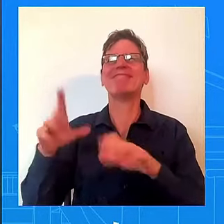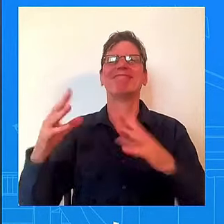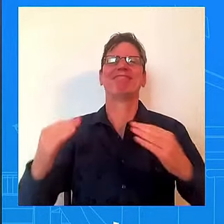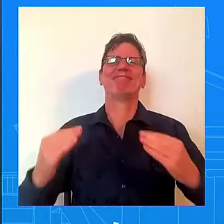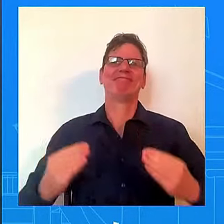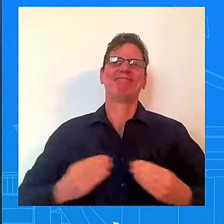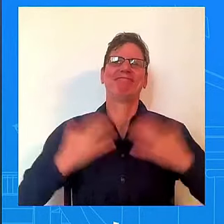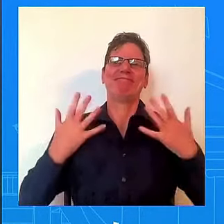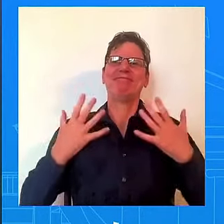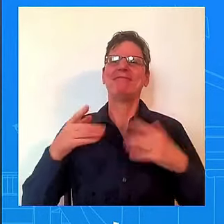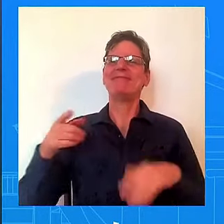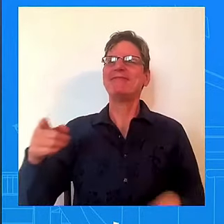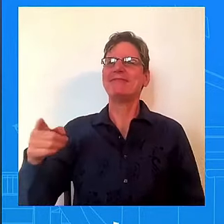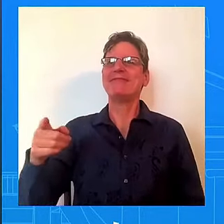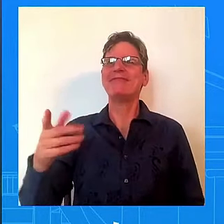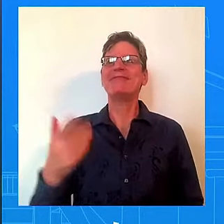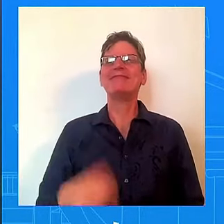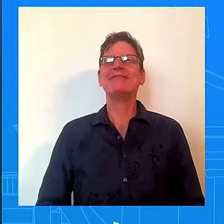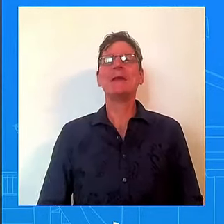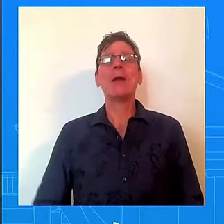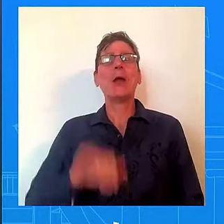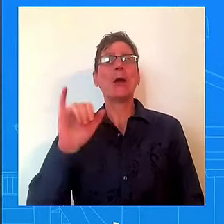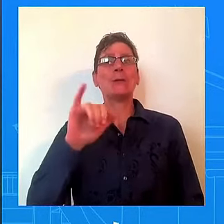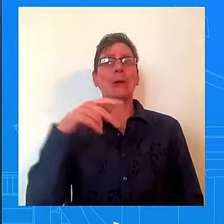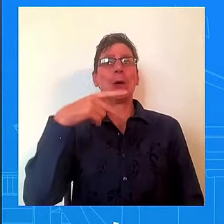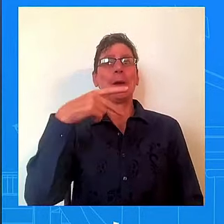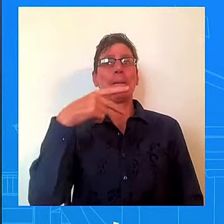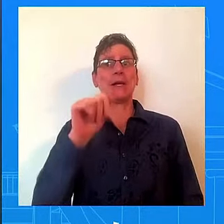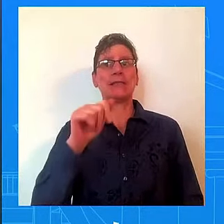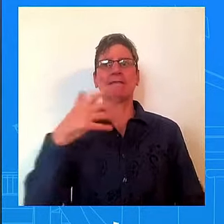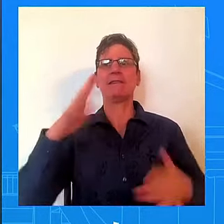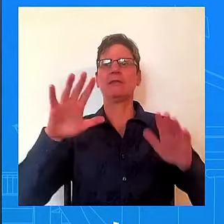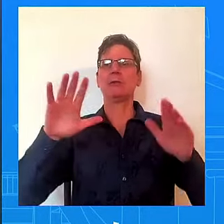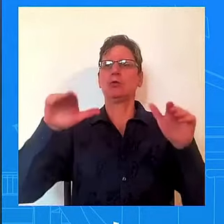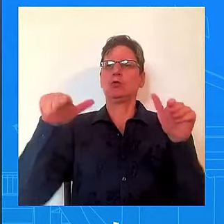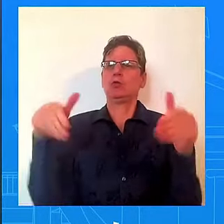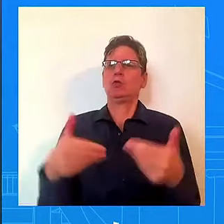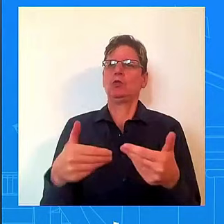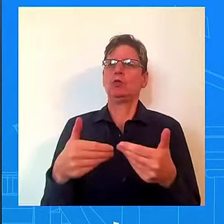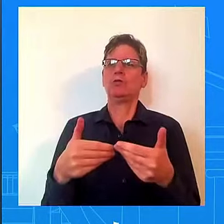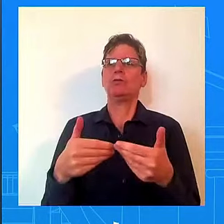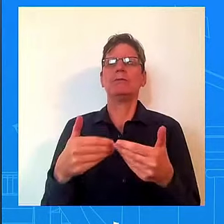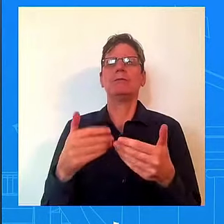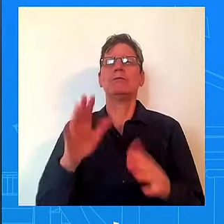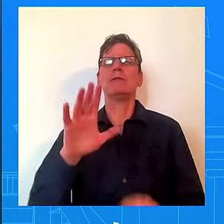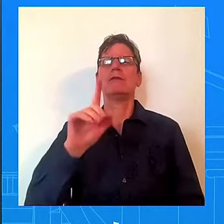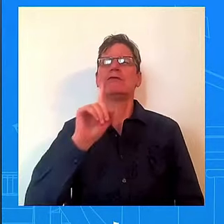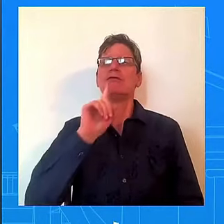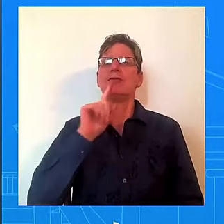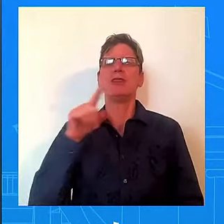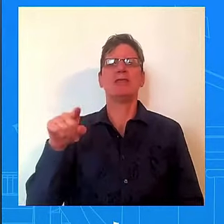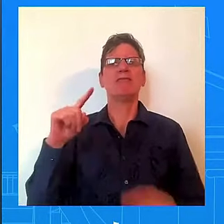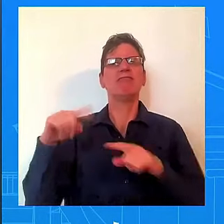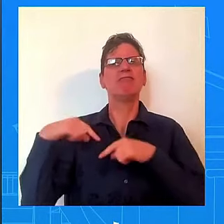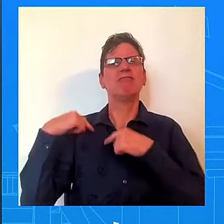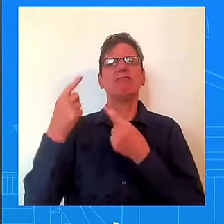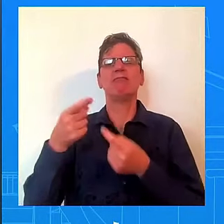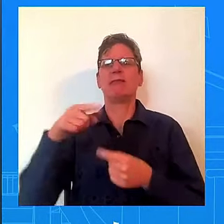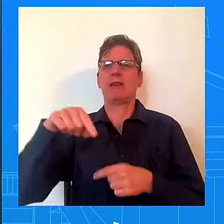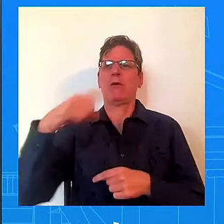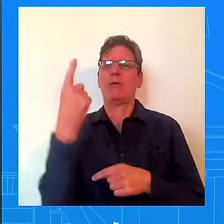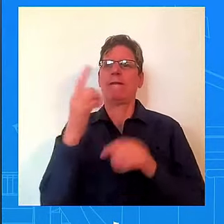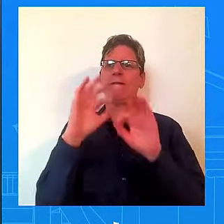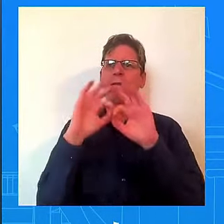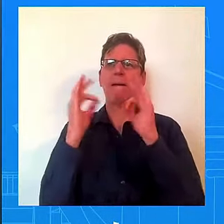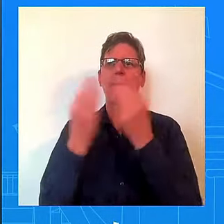ends meet because the dad had some health issues and was having some challenges. But thanks to funding from the American Rescue Plan,